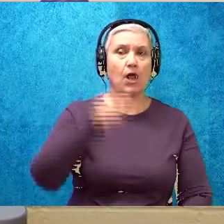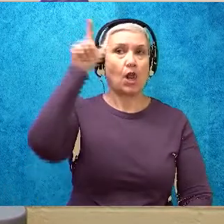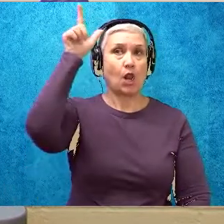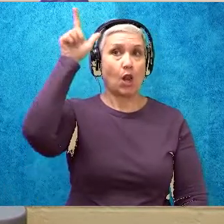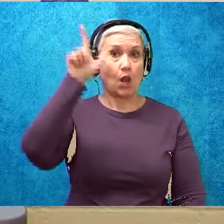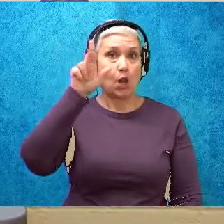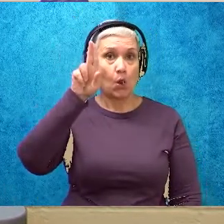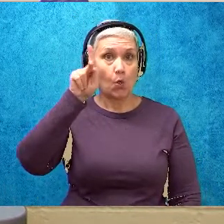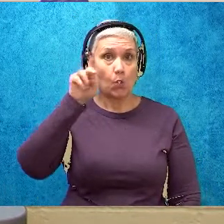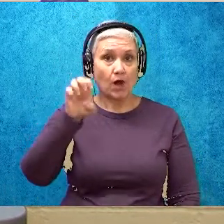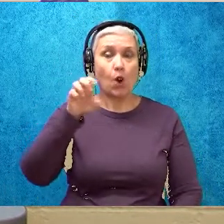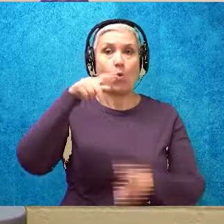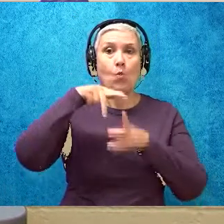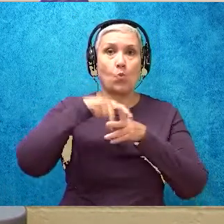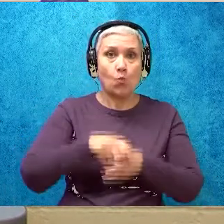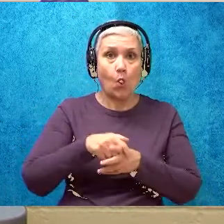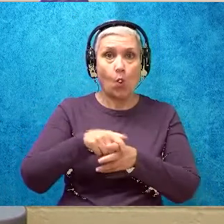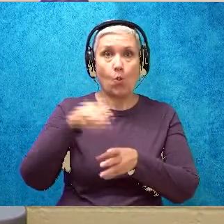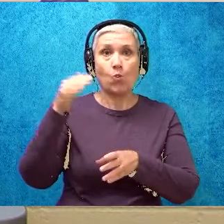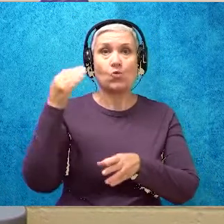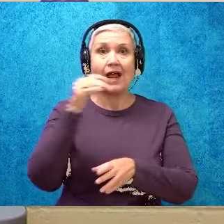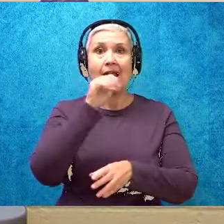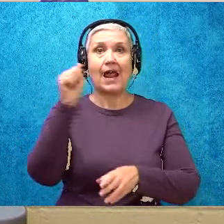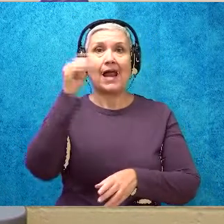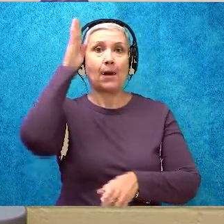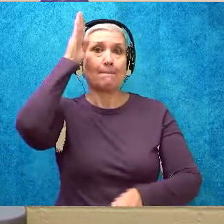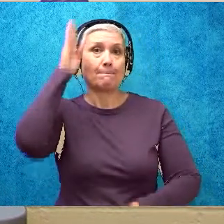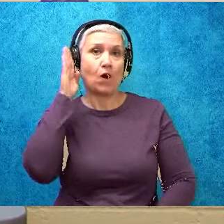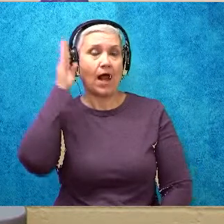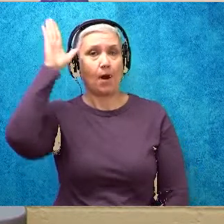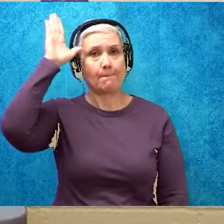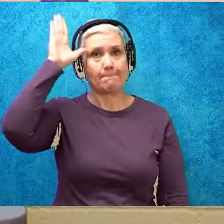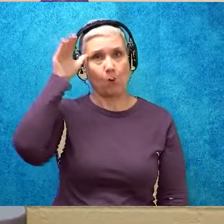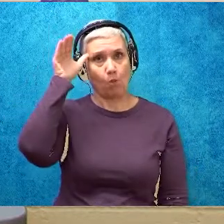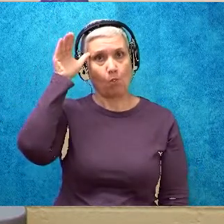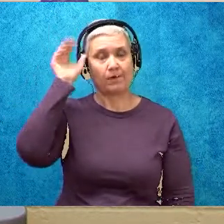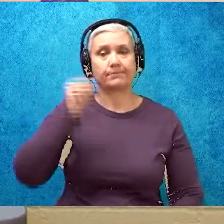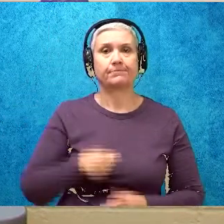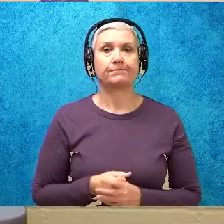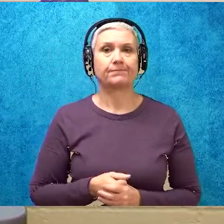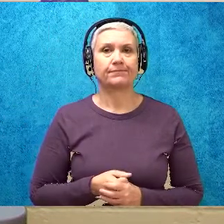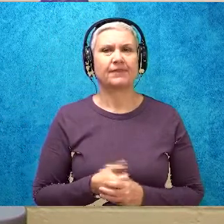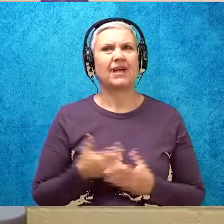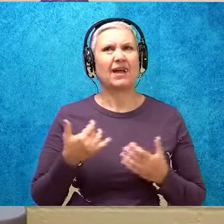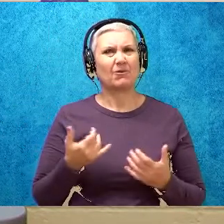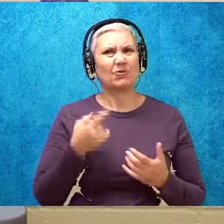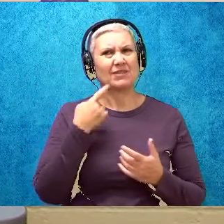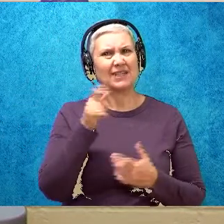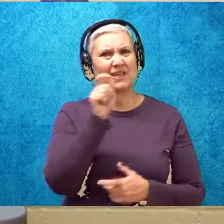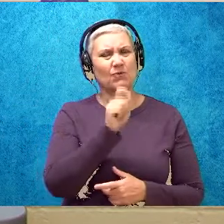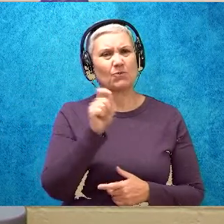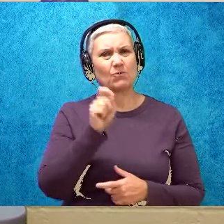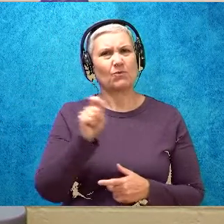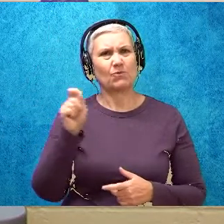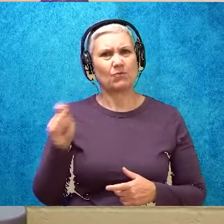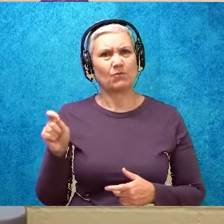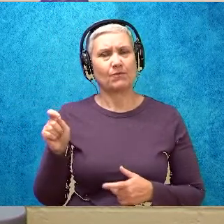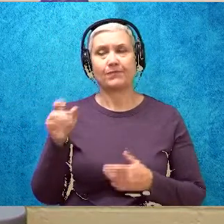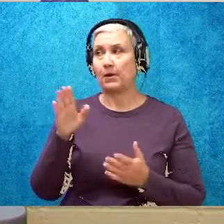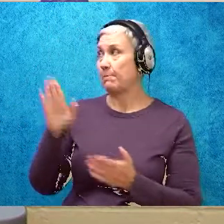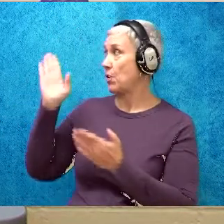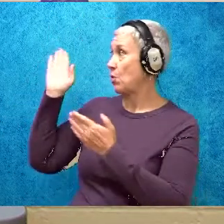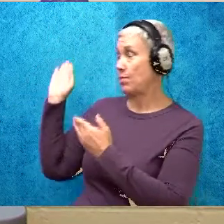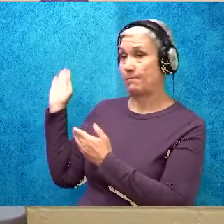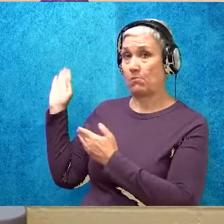Luke rode a brown mule. Now, I said we were going to write it, but if you look out on the board,